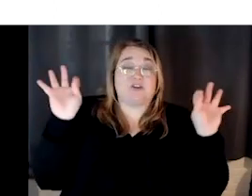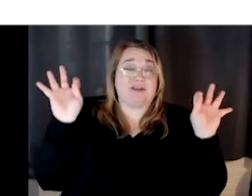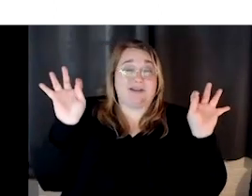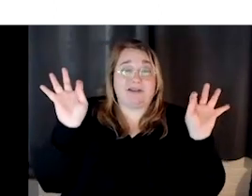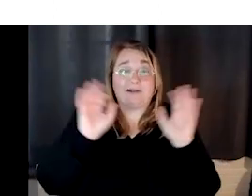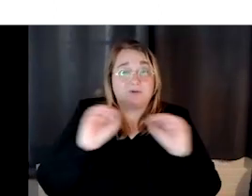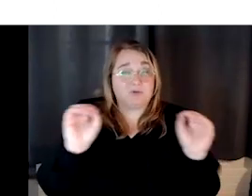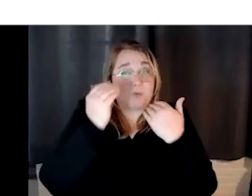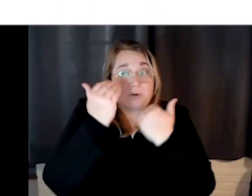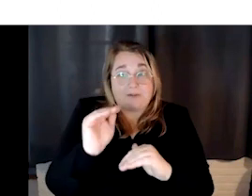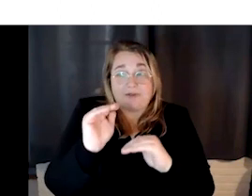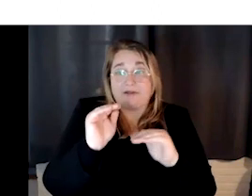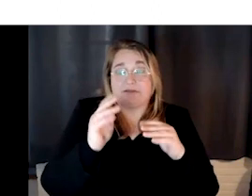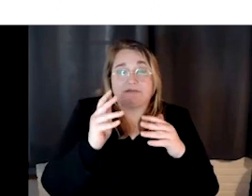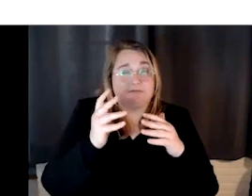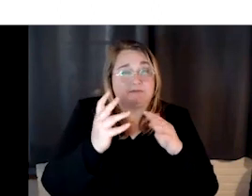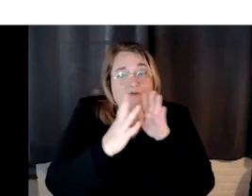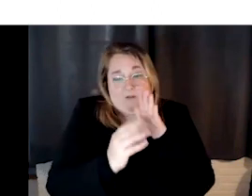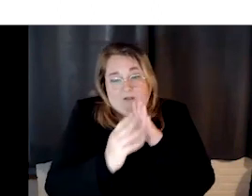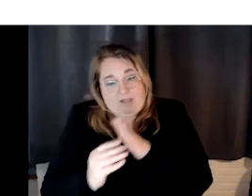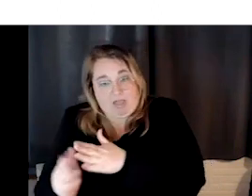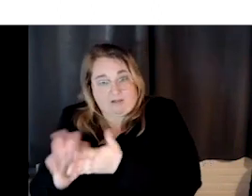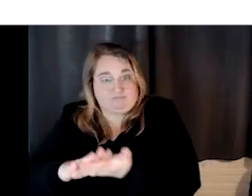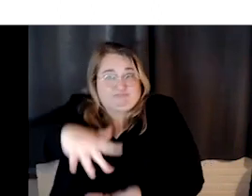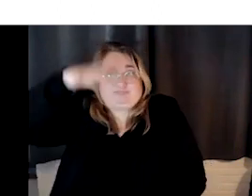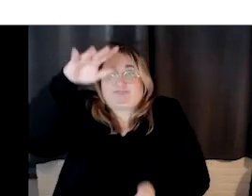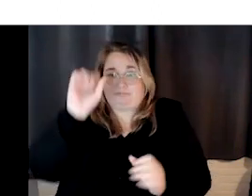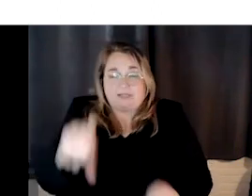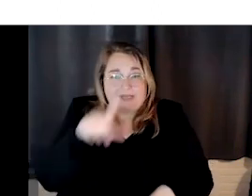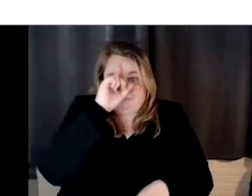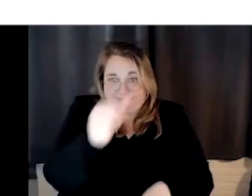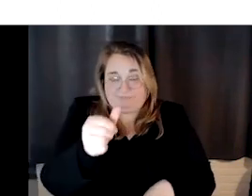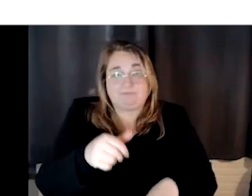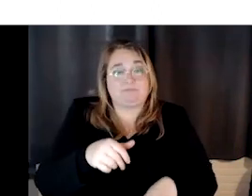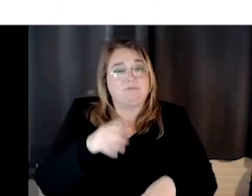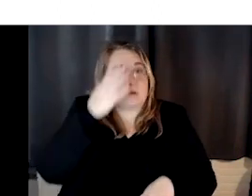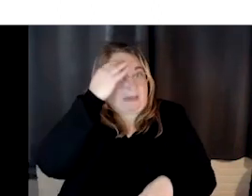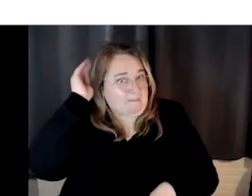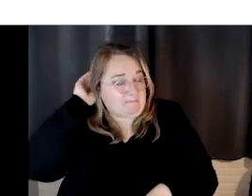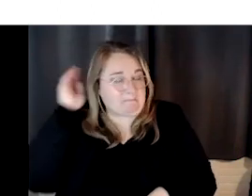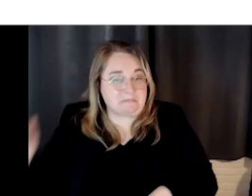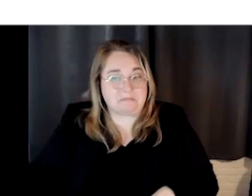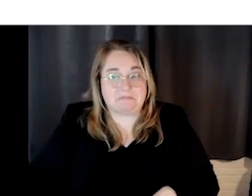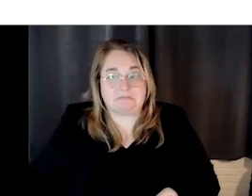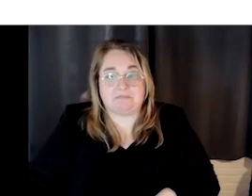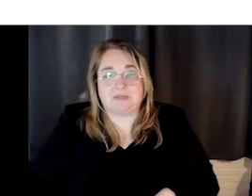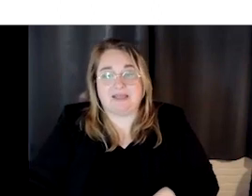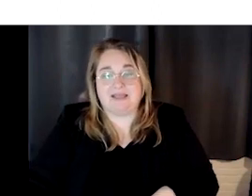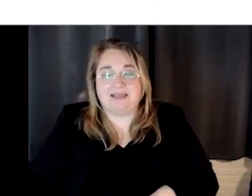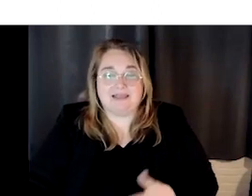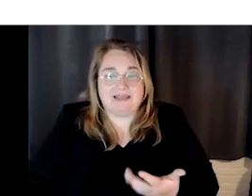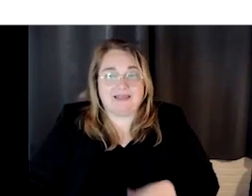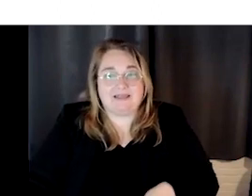many copies as you want. So that's something you just kind of keep in mind. Um, and I'm happy to talk. Yeah, it's a little bit complicated.